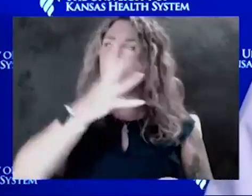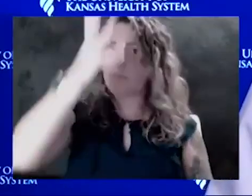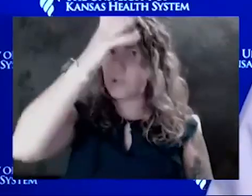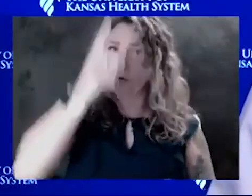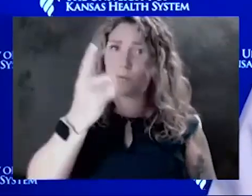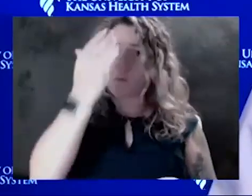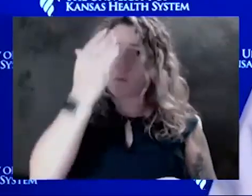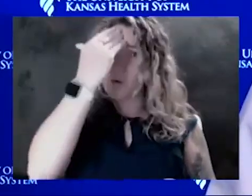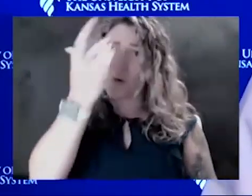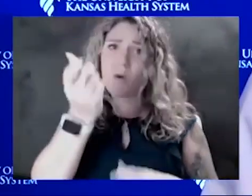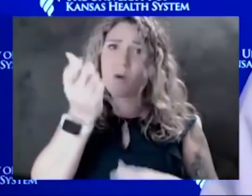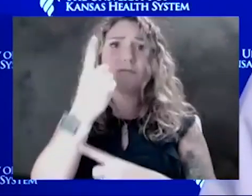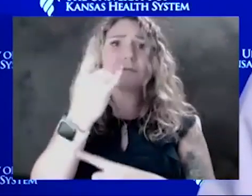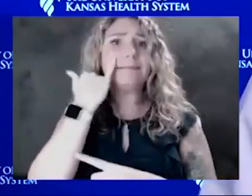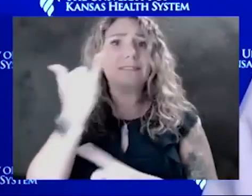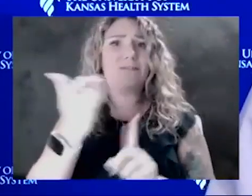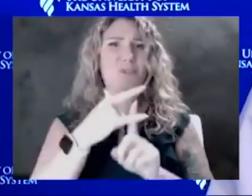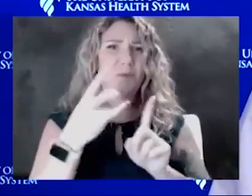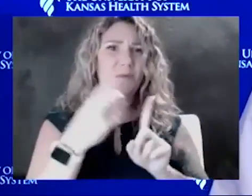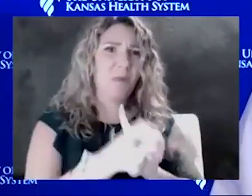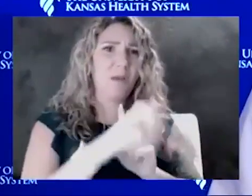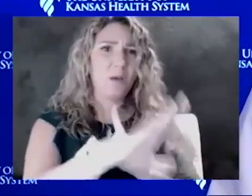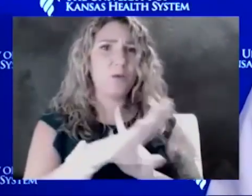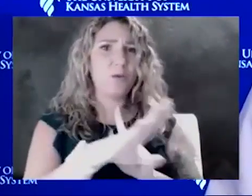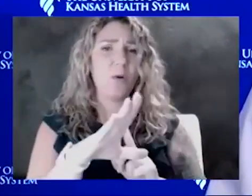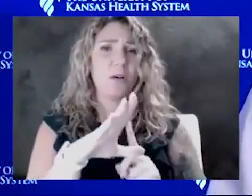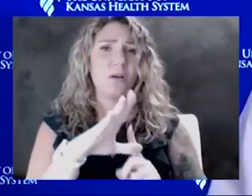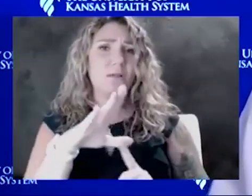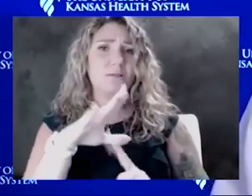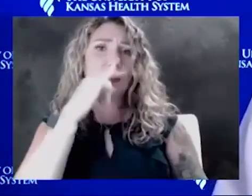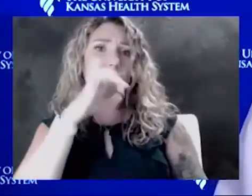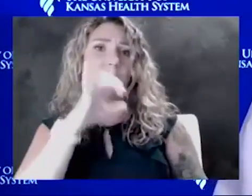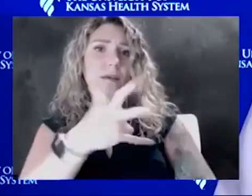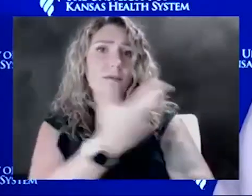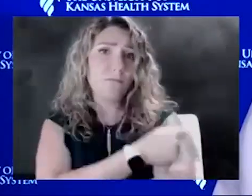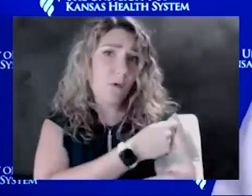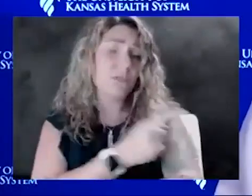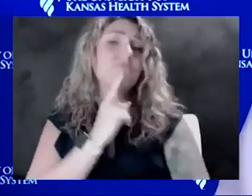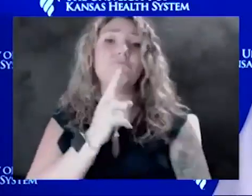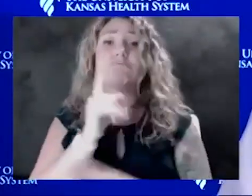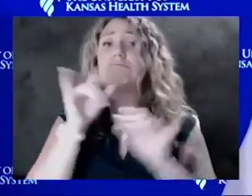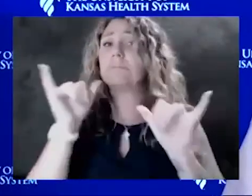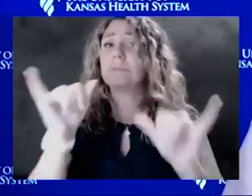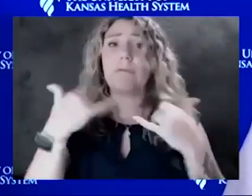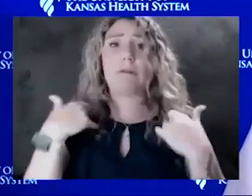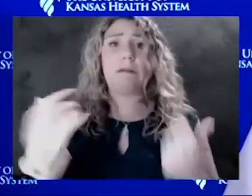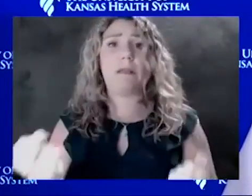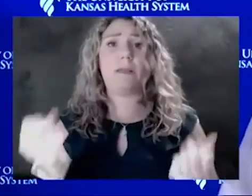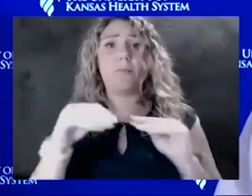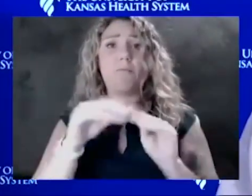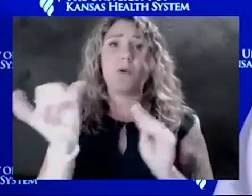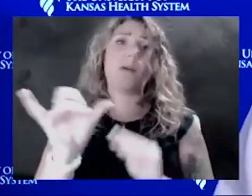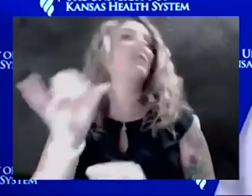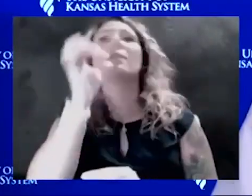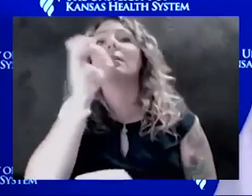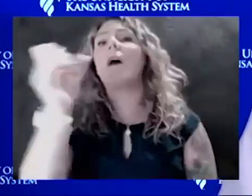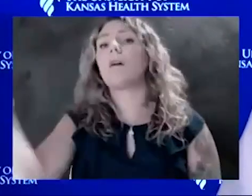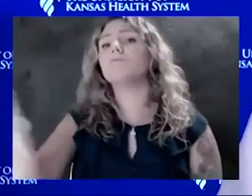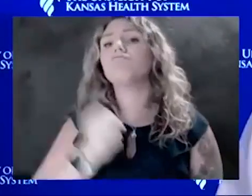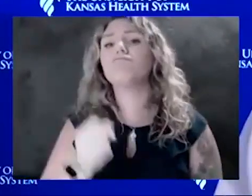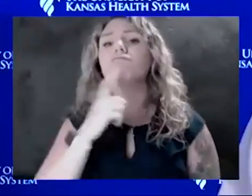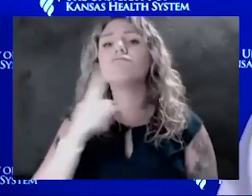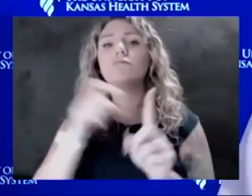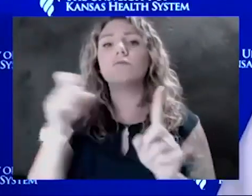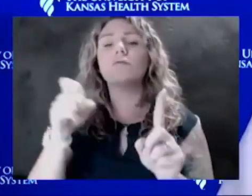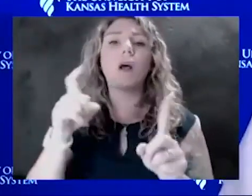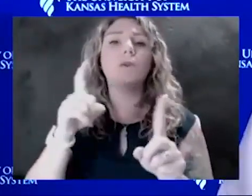give your child that vaccine, then that way they will stay well. And they are more, more than likely not going to be pulled out of participation of extracurricular